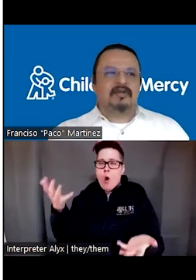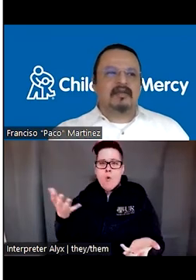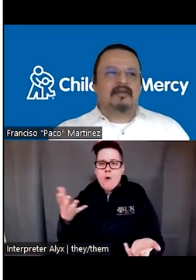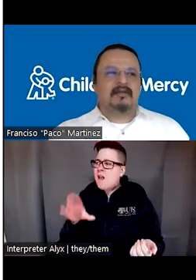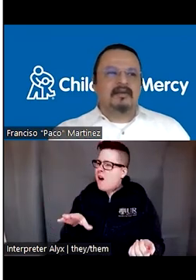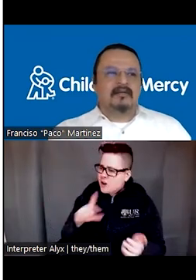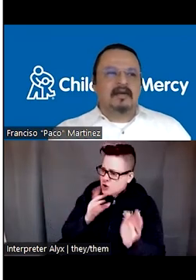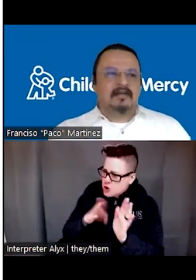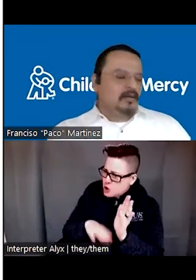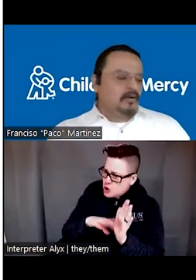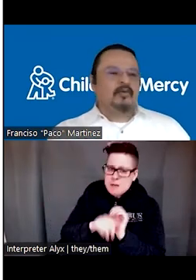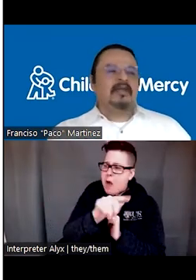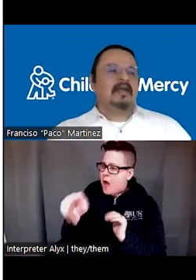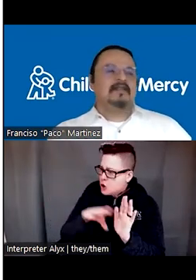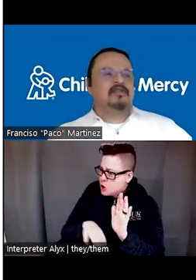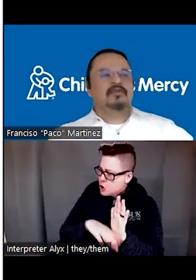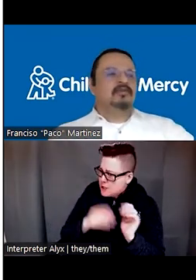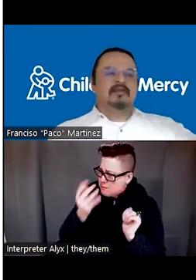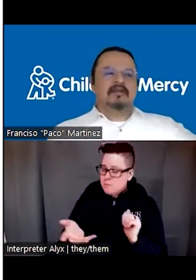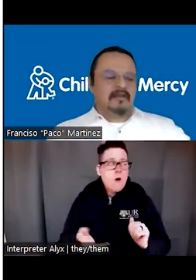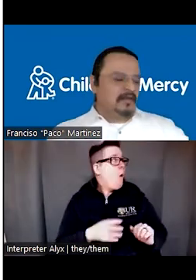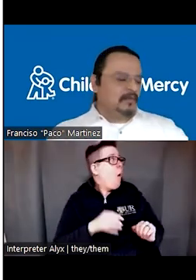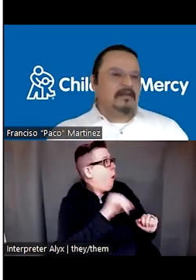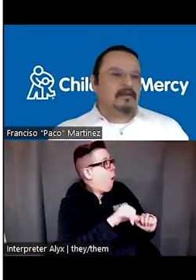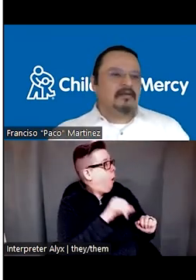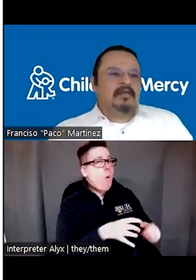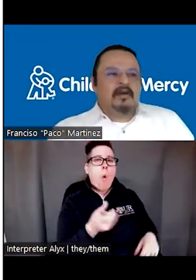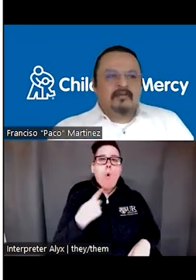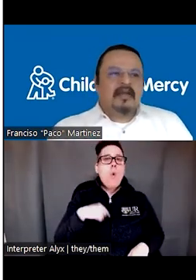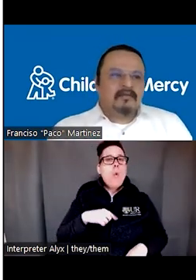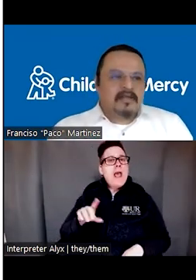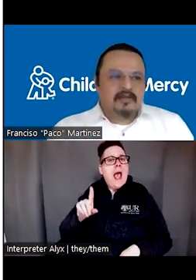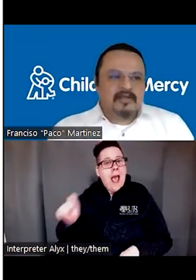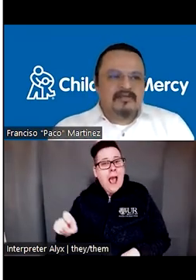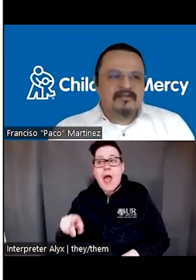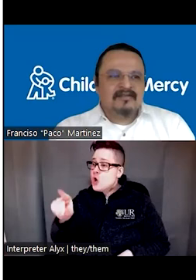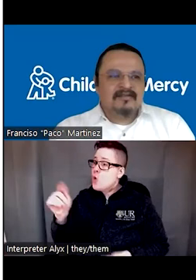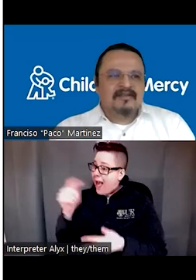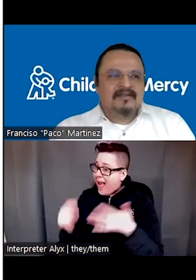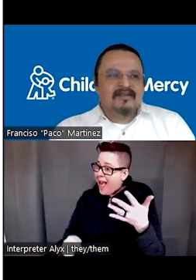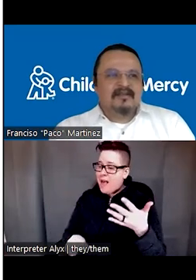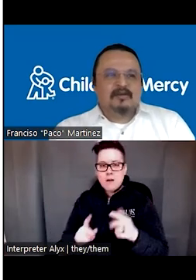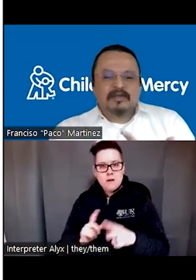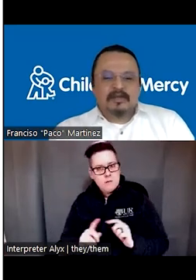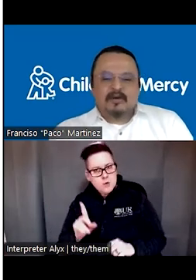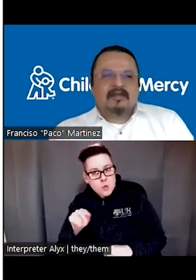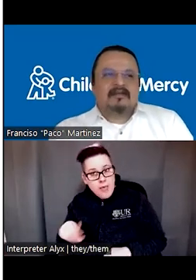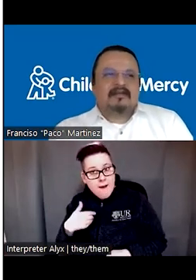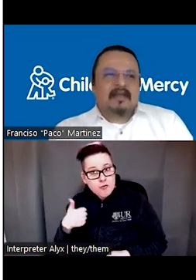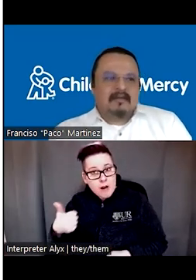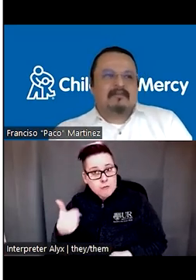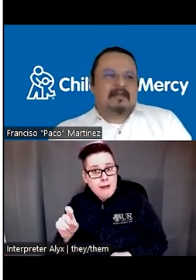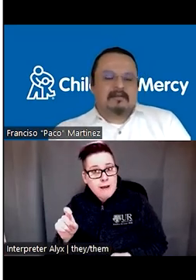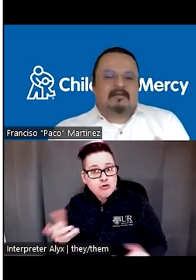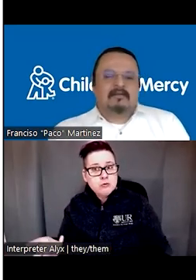much for that. Right. Or we ask them to do all these things, but do we know if they have transportation? Do we know that